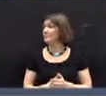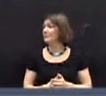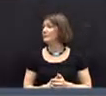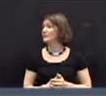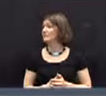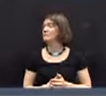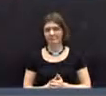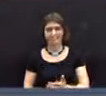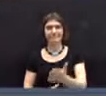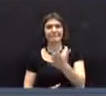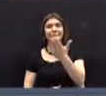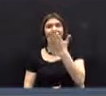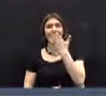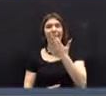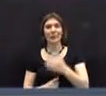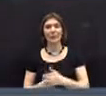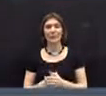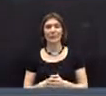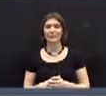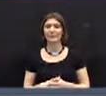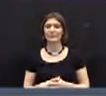Thank you, Mr. Moderator.